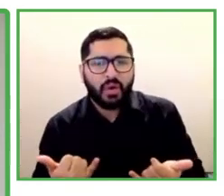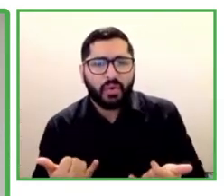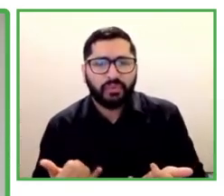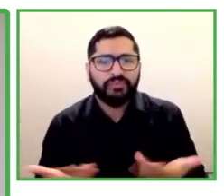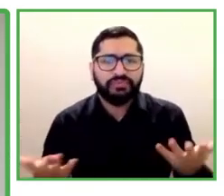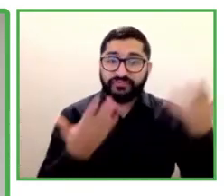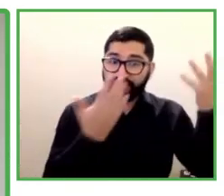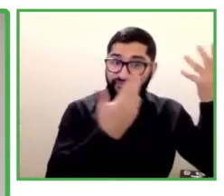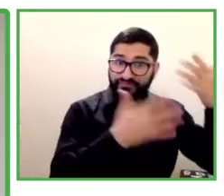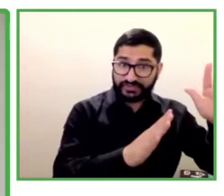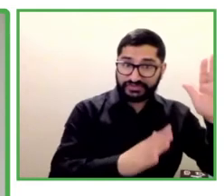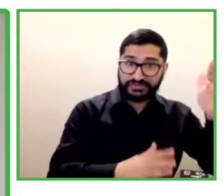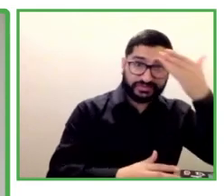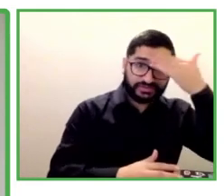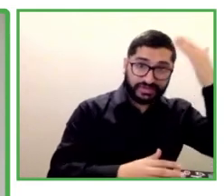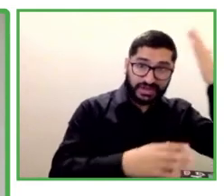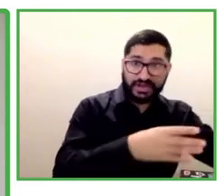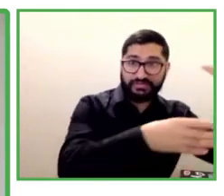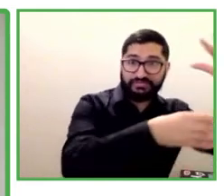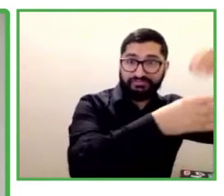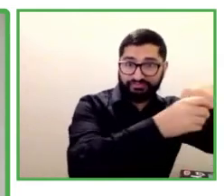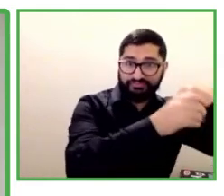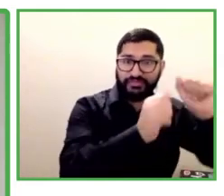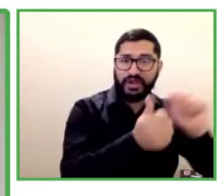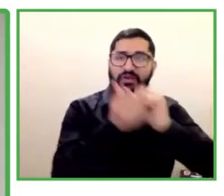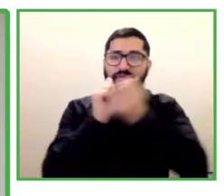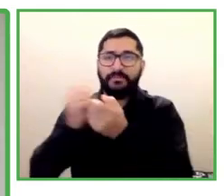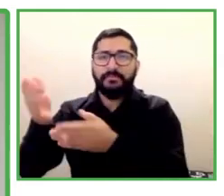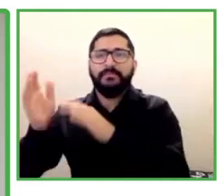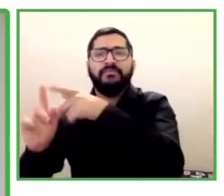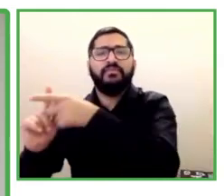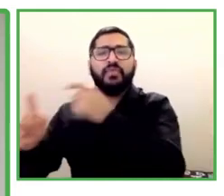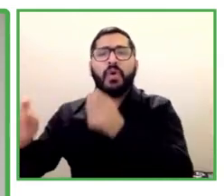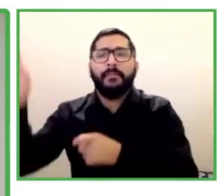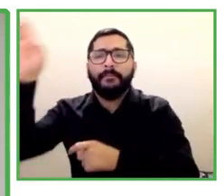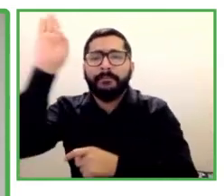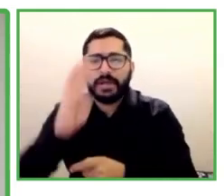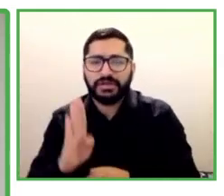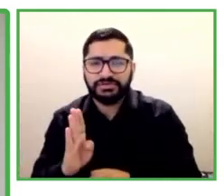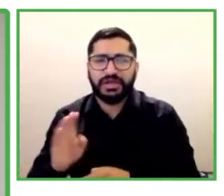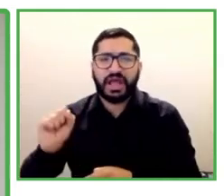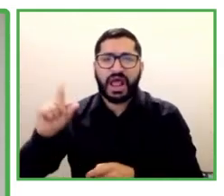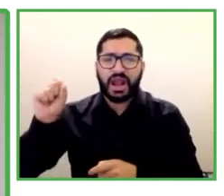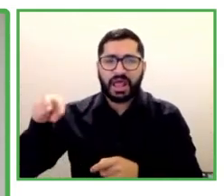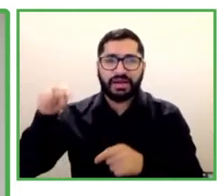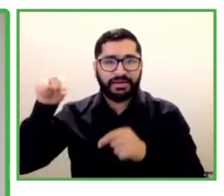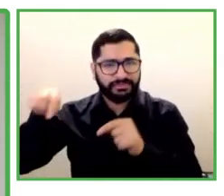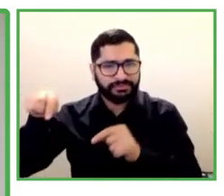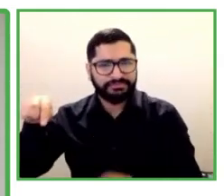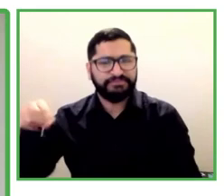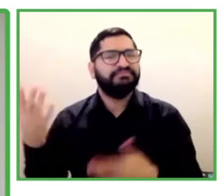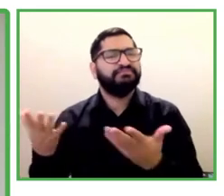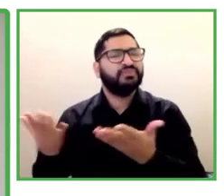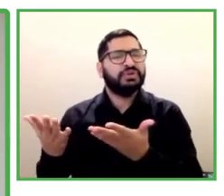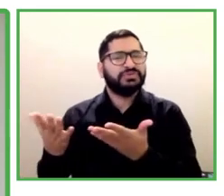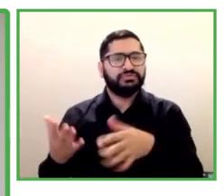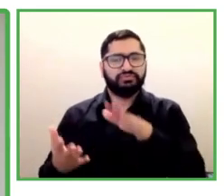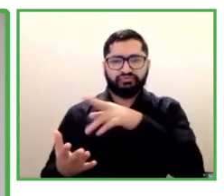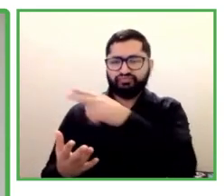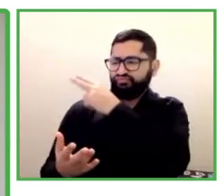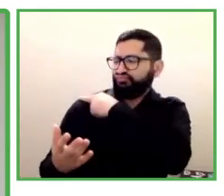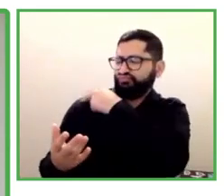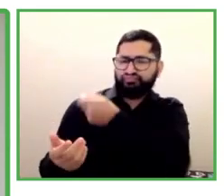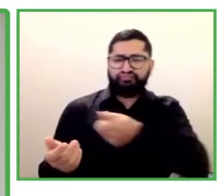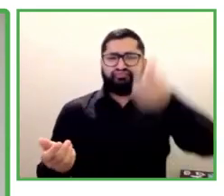Alan Thomas is project manager at Escola de Rente in Brazil, a non-government organization which was founded in